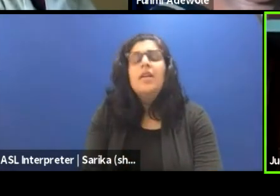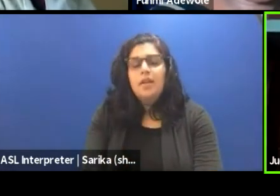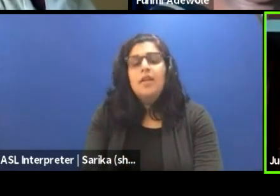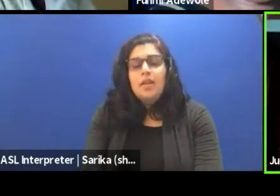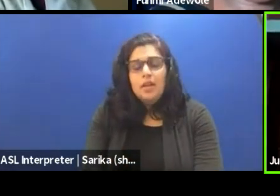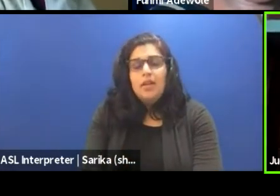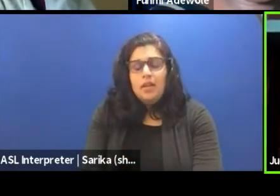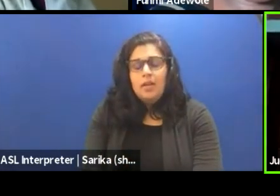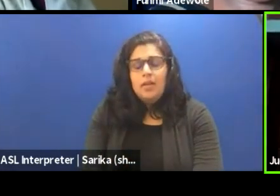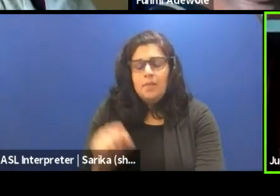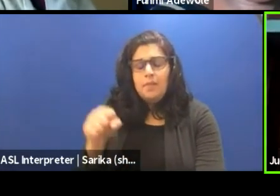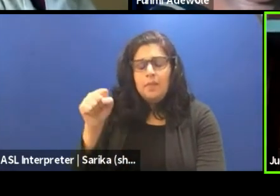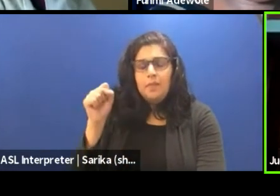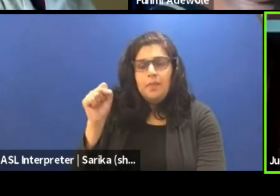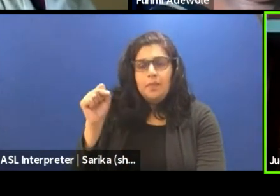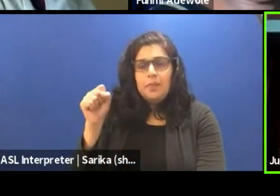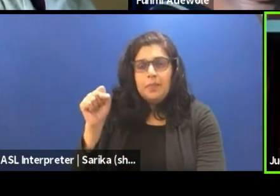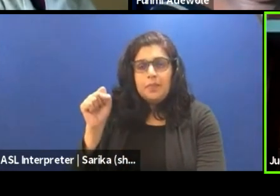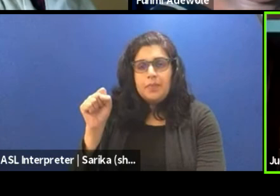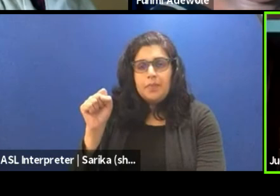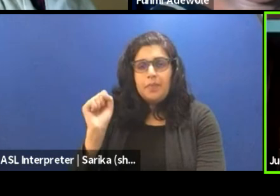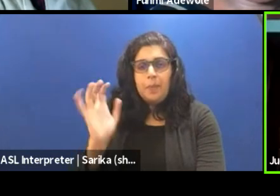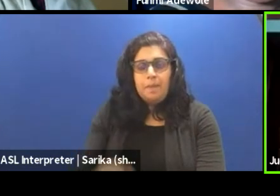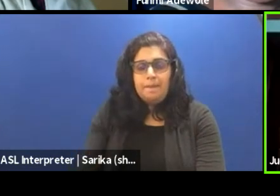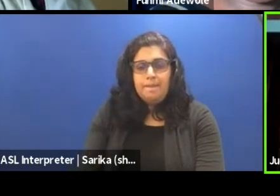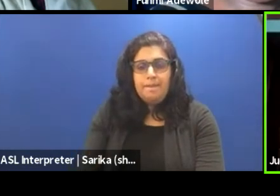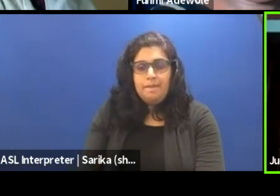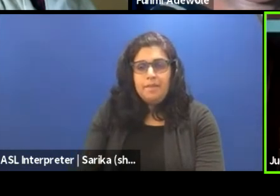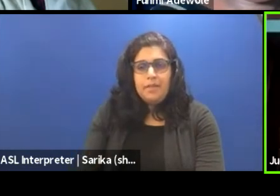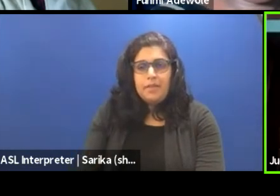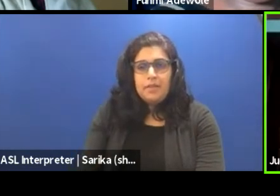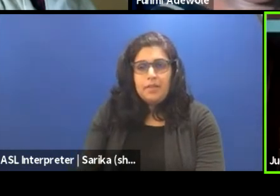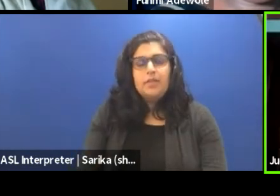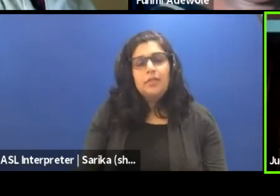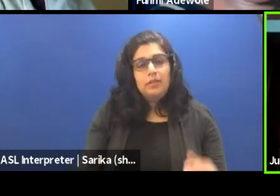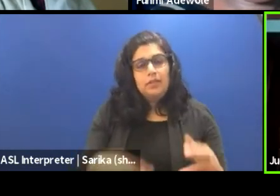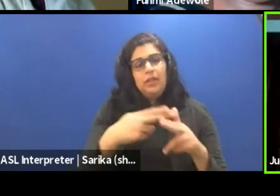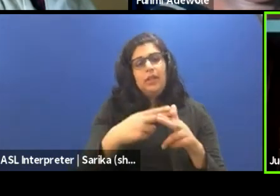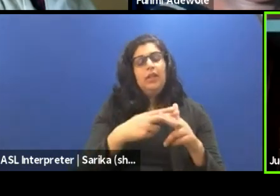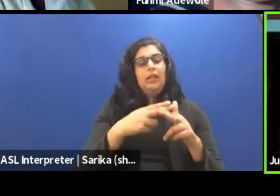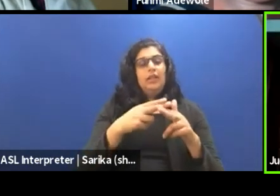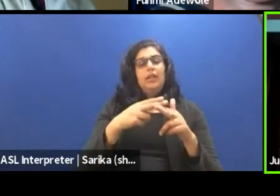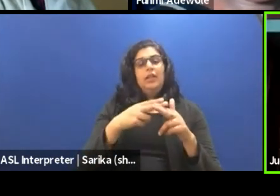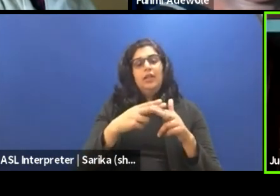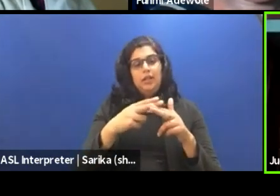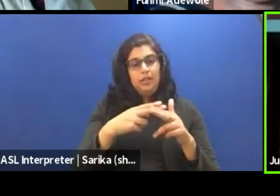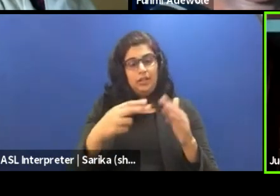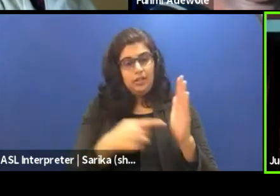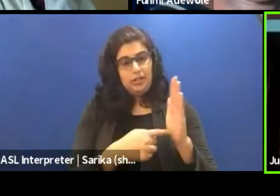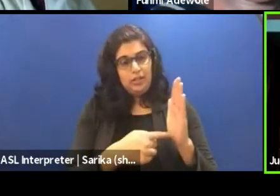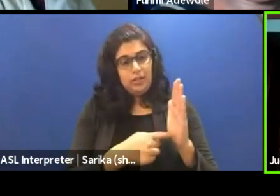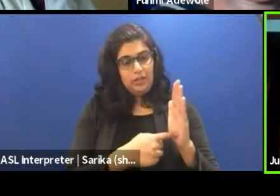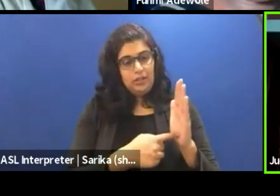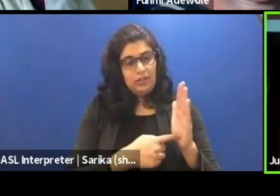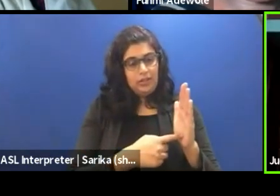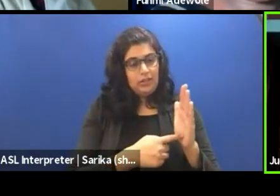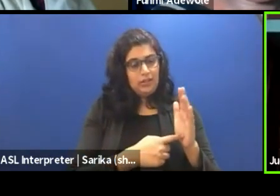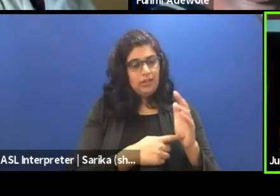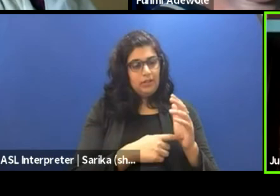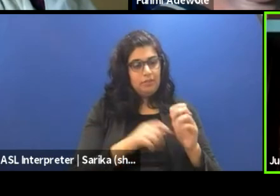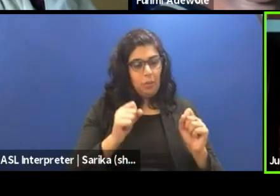I could, I could. Okay, I would just share a quick example of a of improvisational play